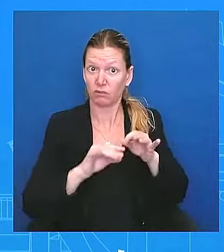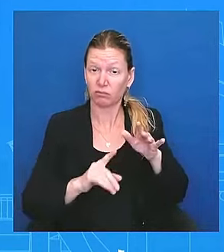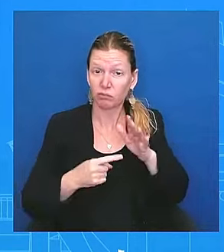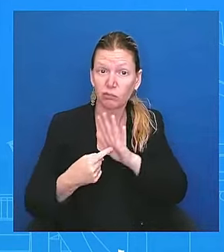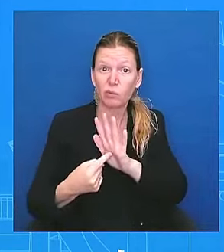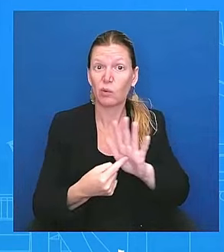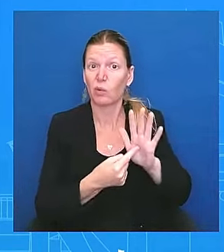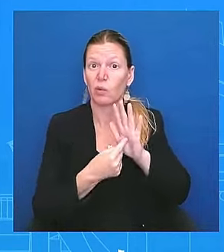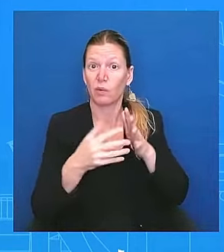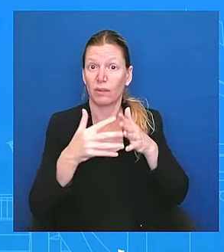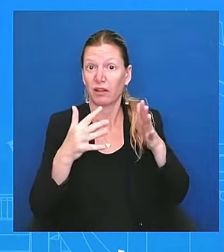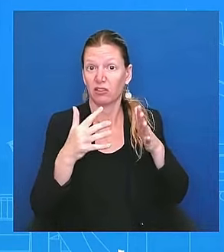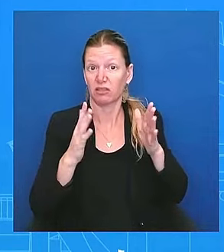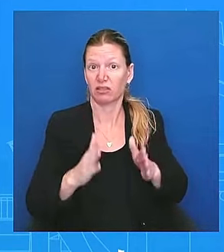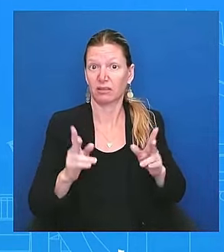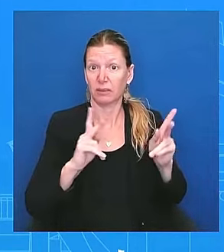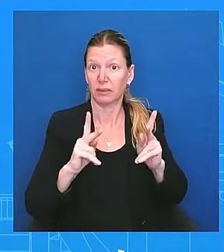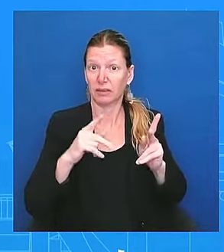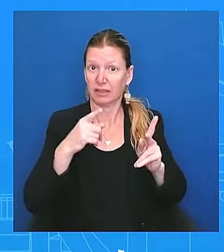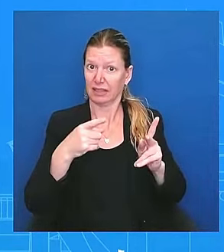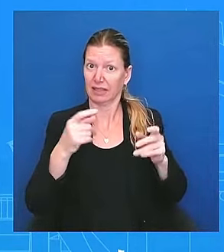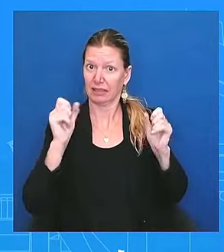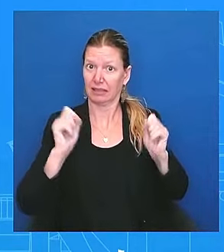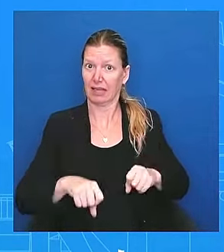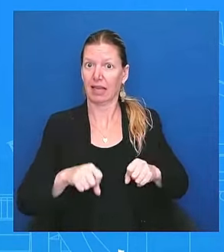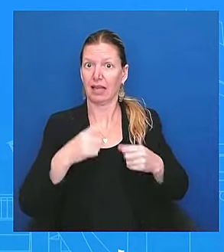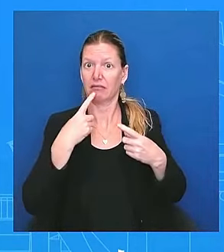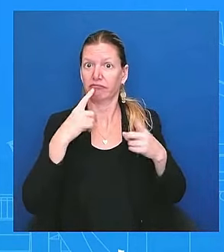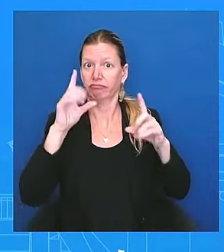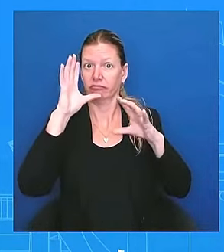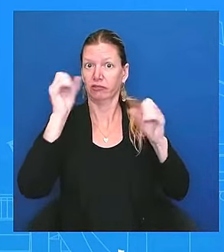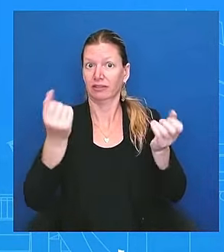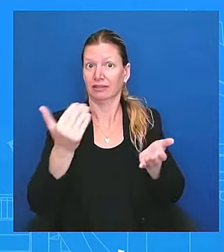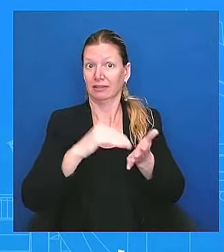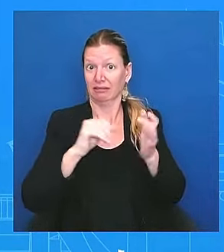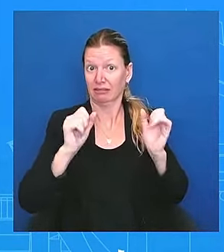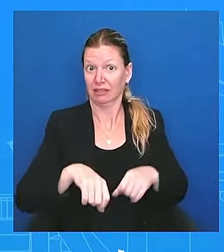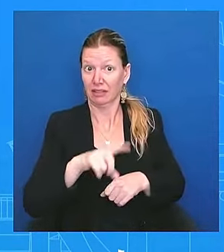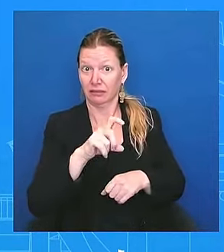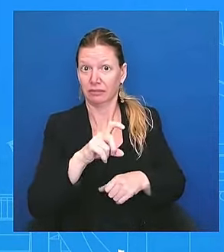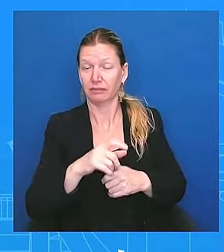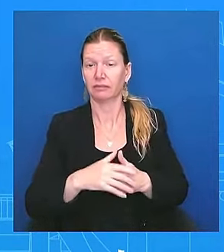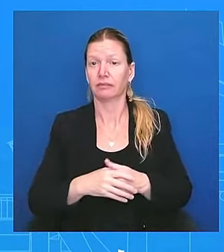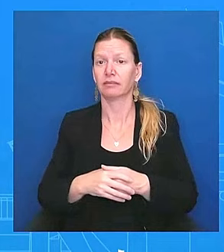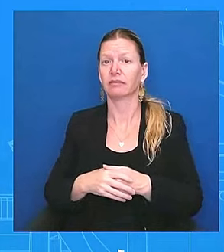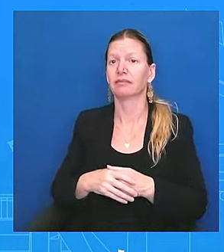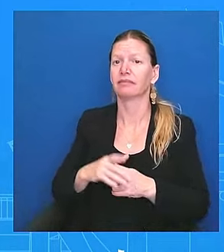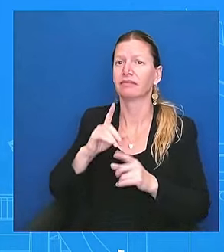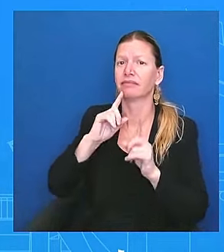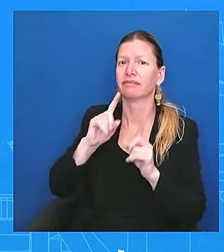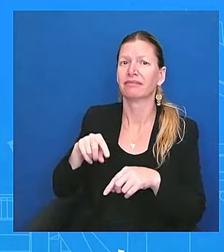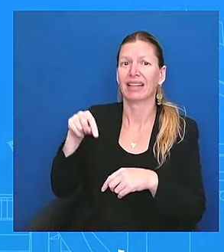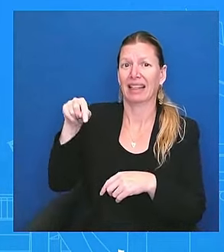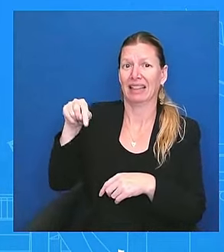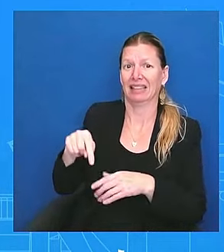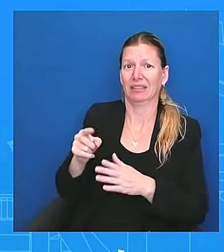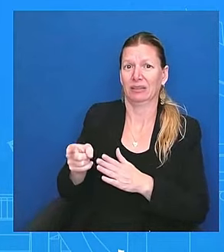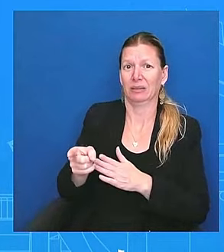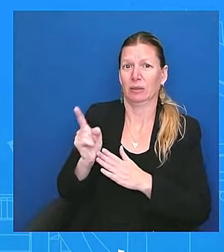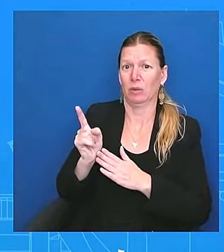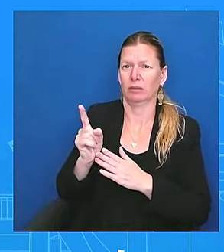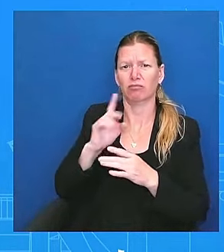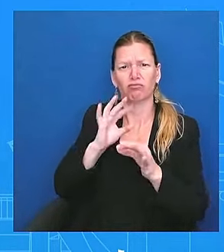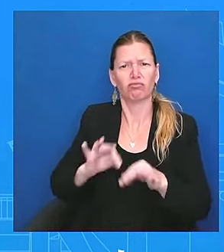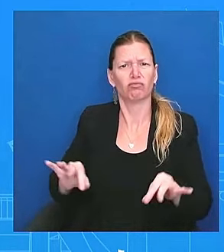this moment is critical, regardless of the debate or not. We are living in an important moment right now. Everything is at